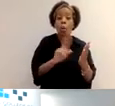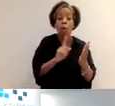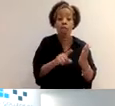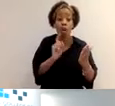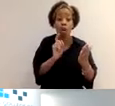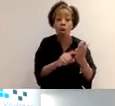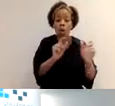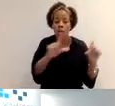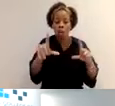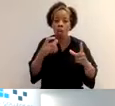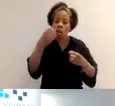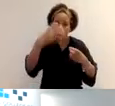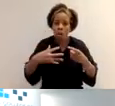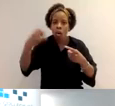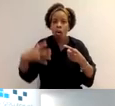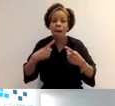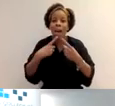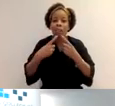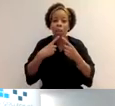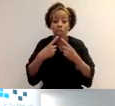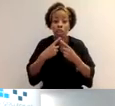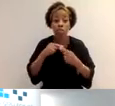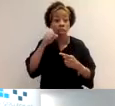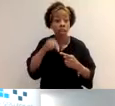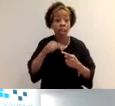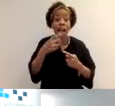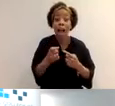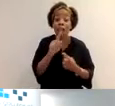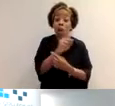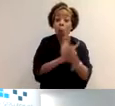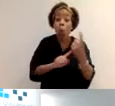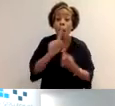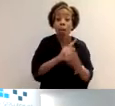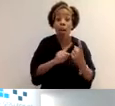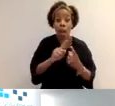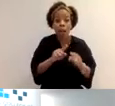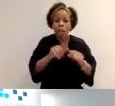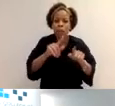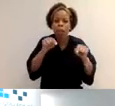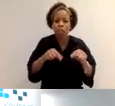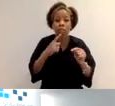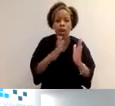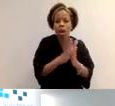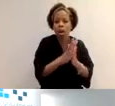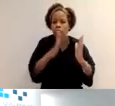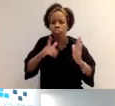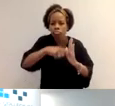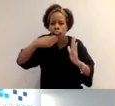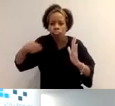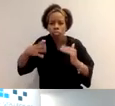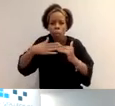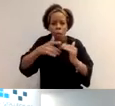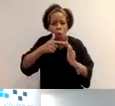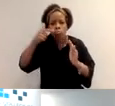and also a webinar recently done, which is similar to this, but it's, it's a lengthier, uh, version with a bit more detail and